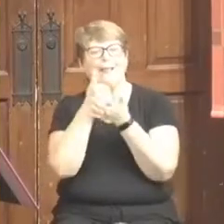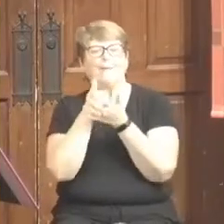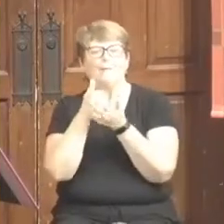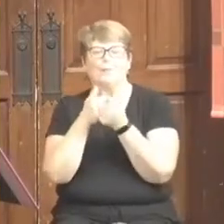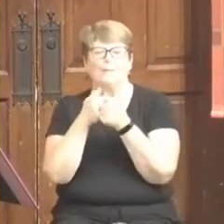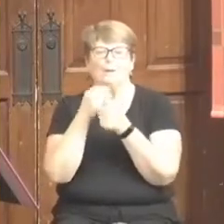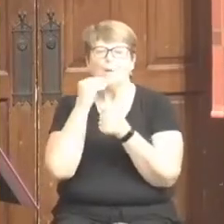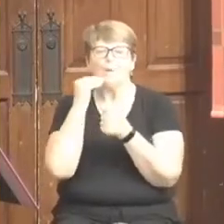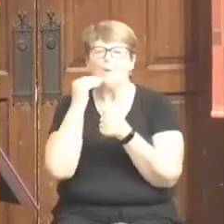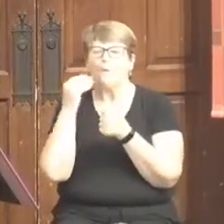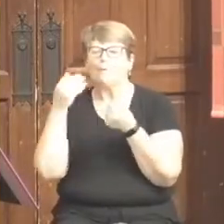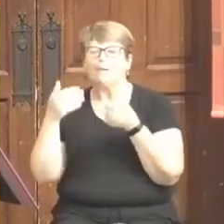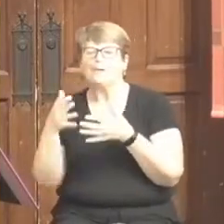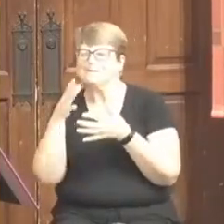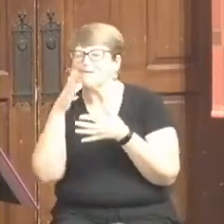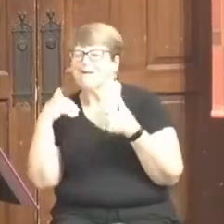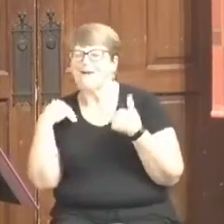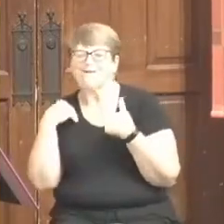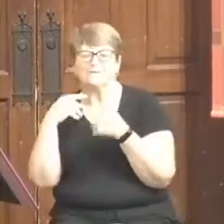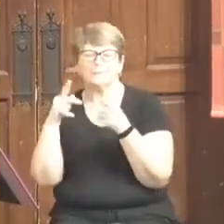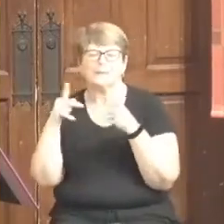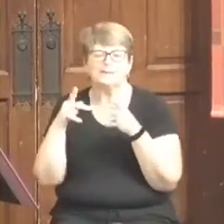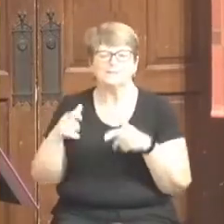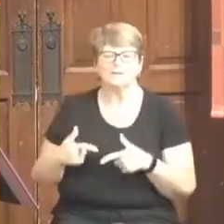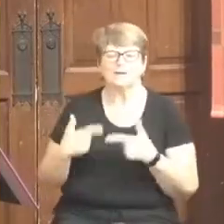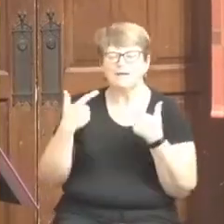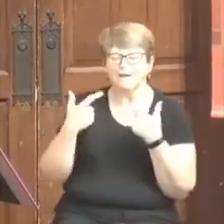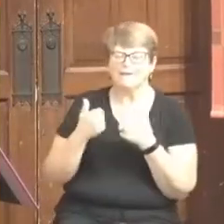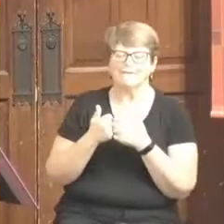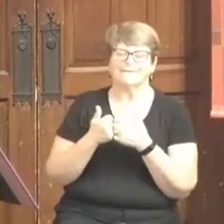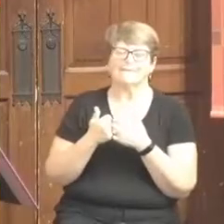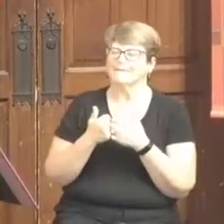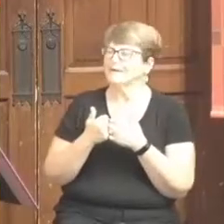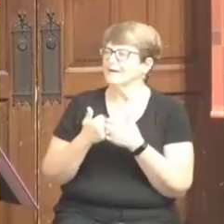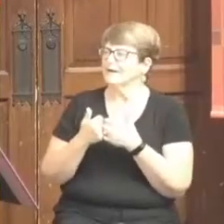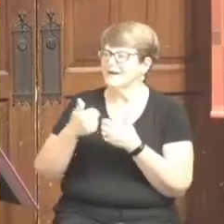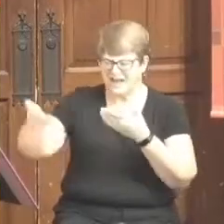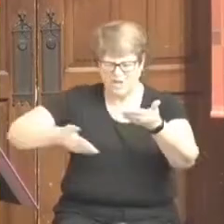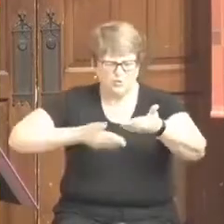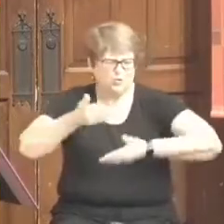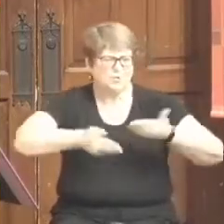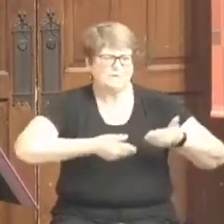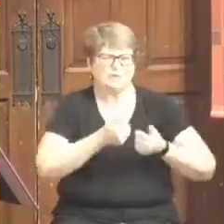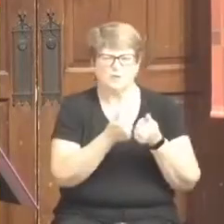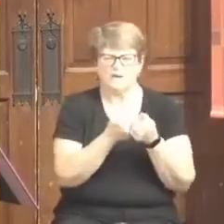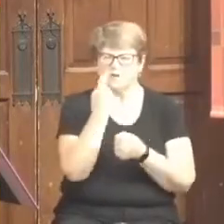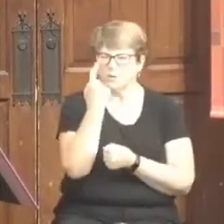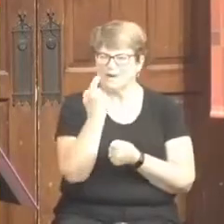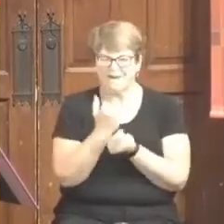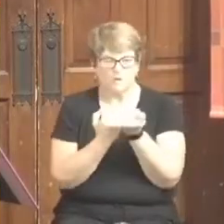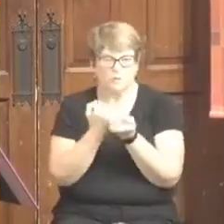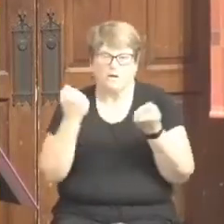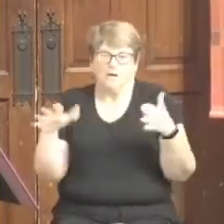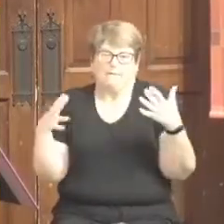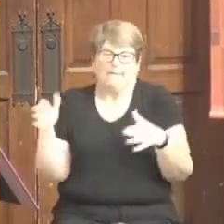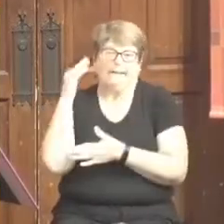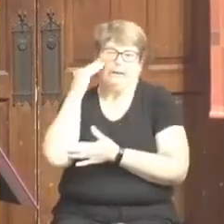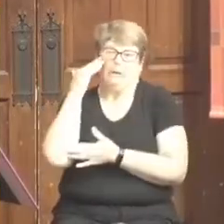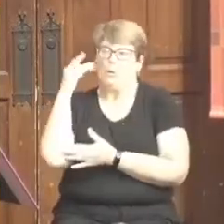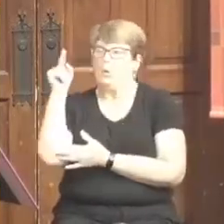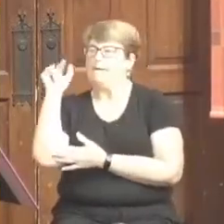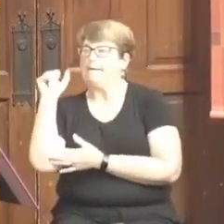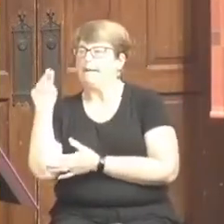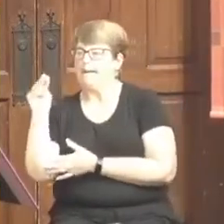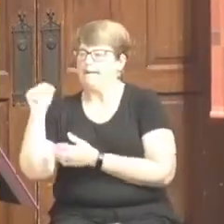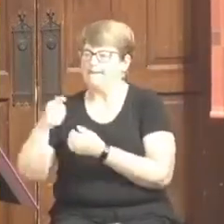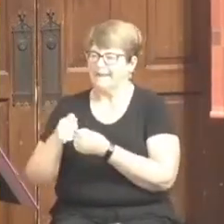and the feeding ministry. And he wanted to bring me inside. He introduced me to everybody. Everybody knew Tom. And then he took me